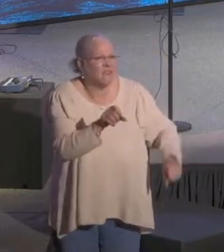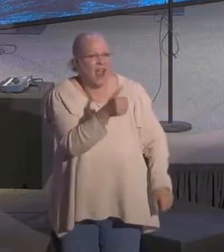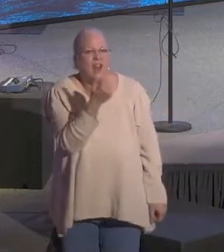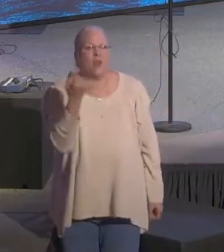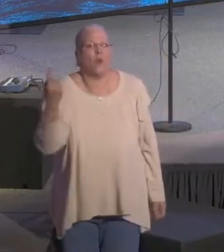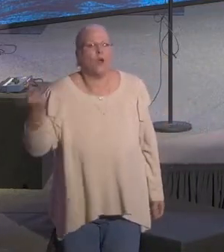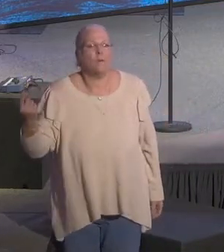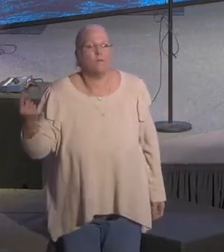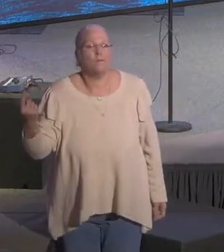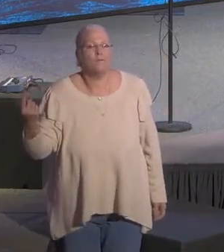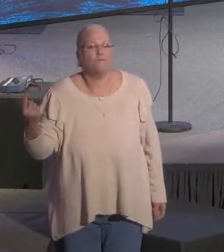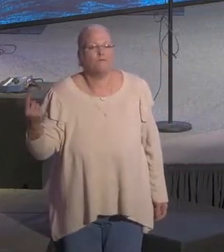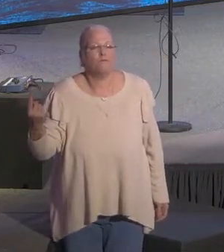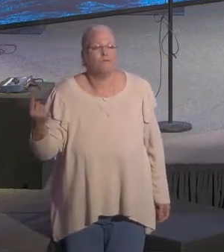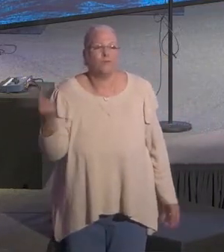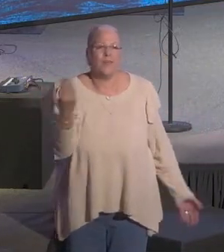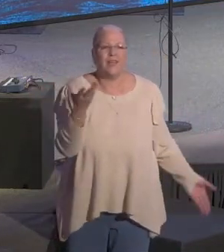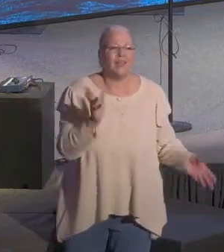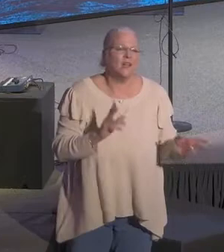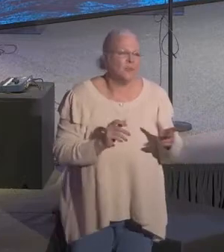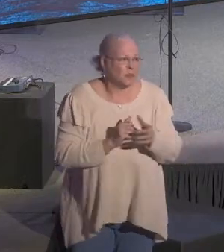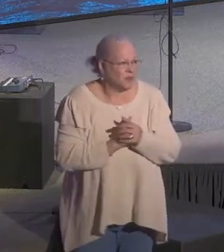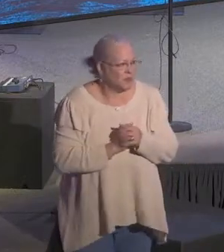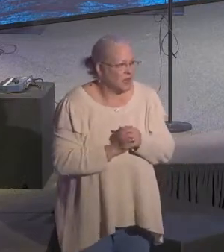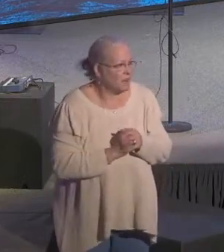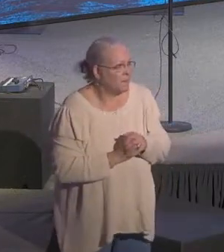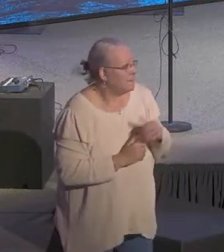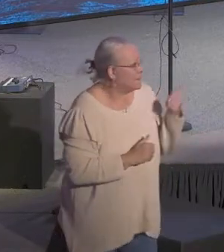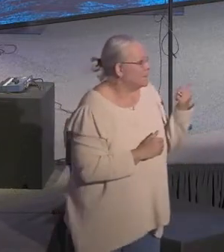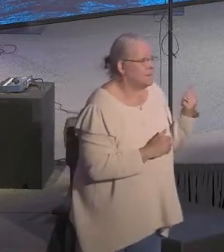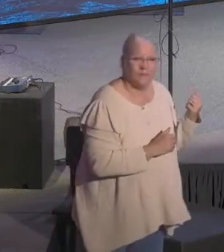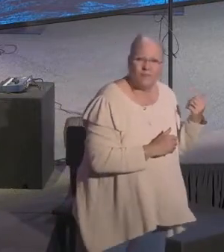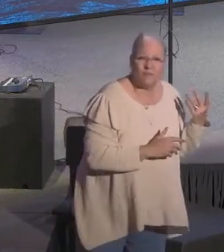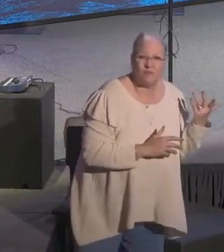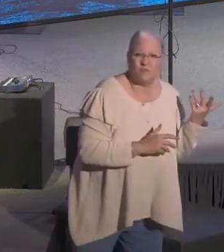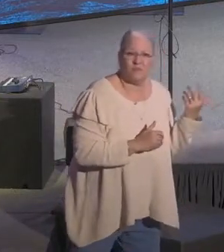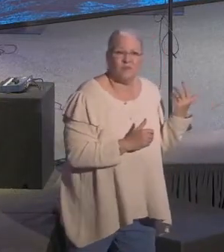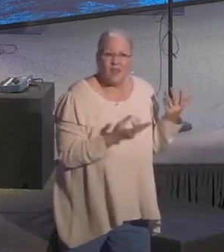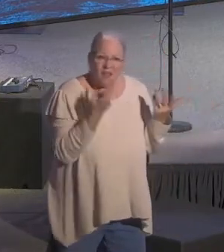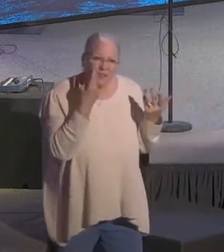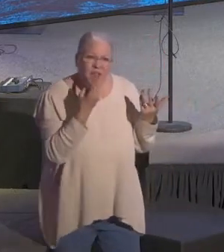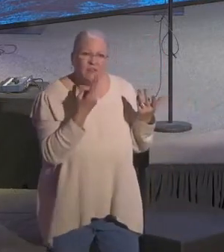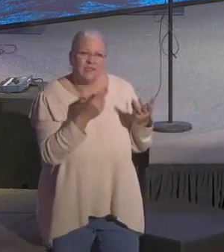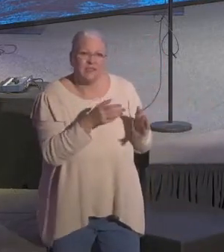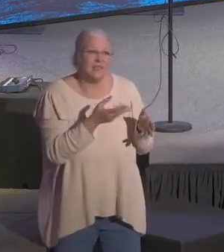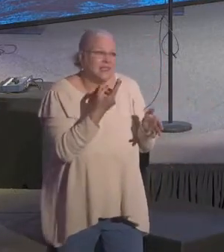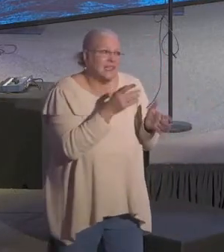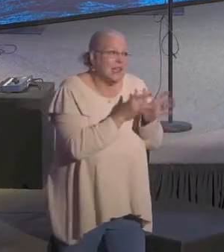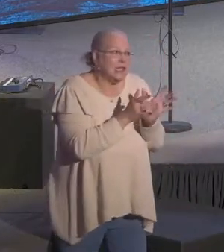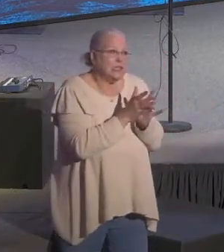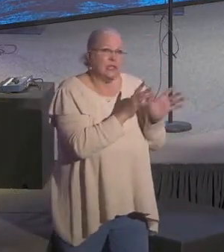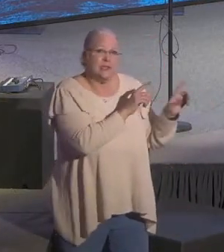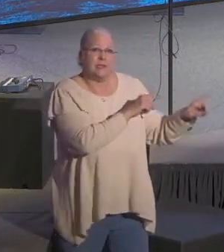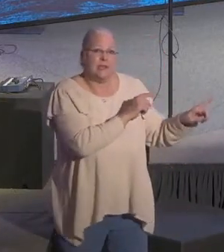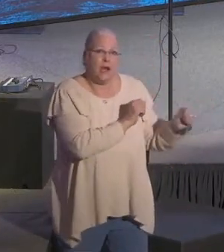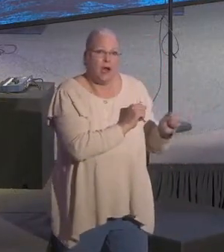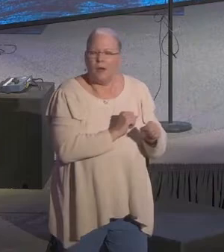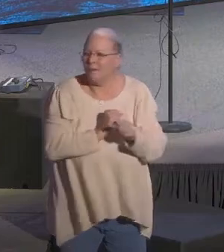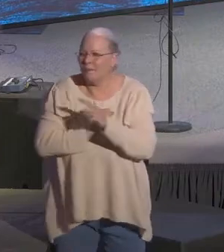In other words, I'm the kind of person God would choose and not them. I mean, think about the pride that comes with that.